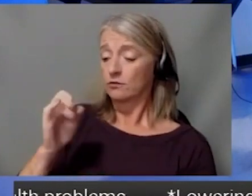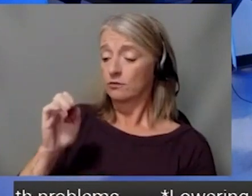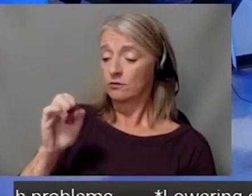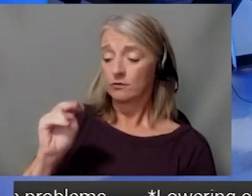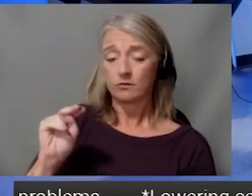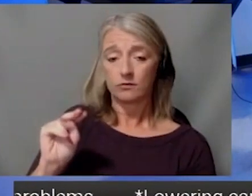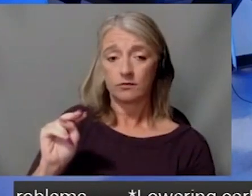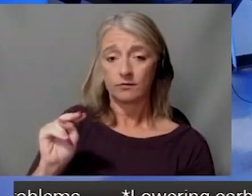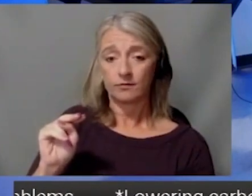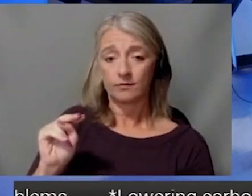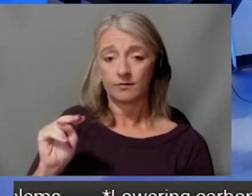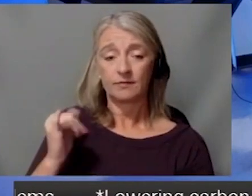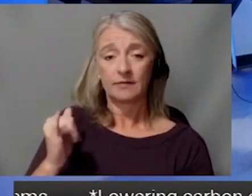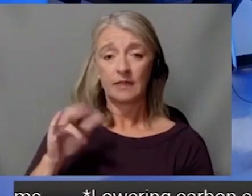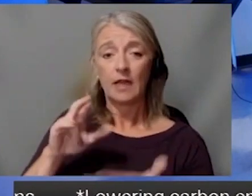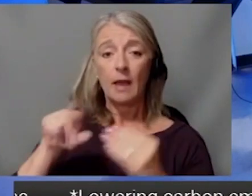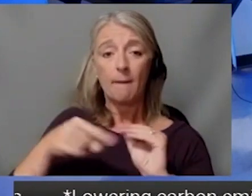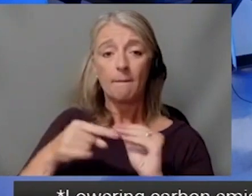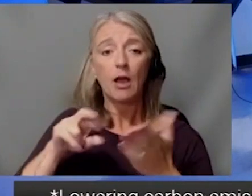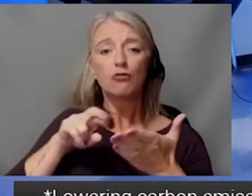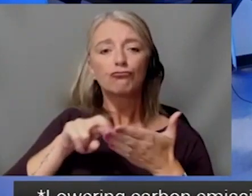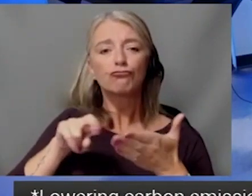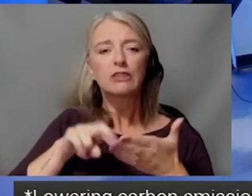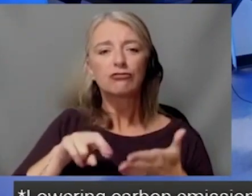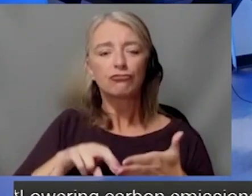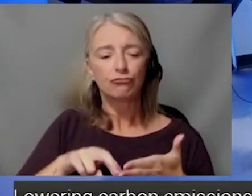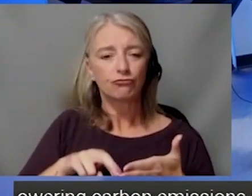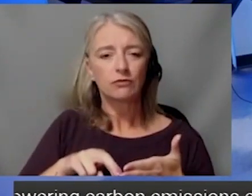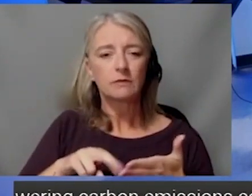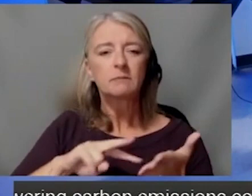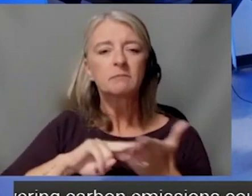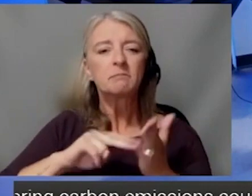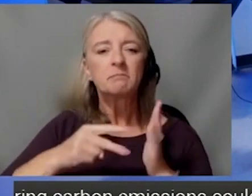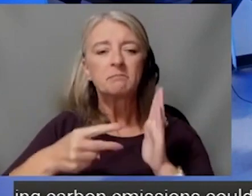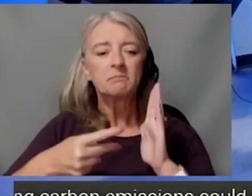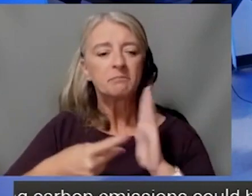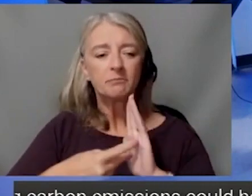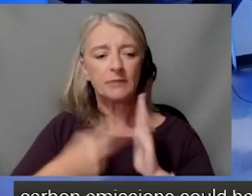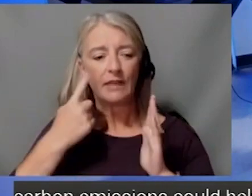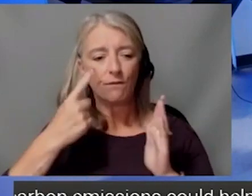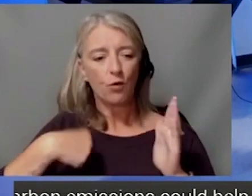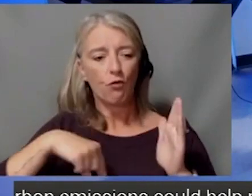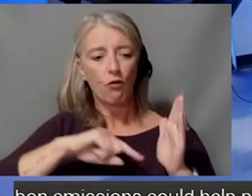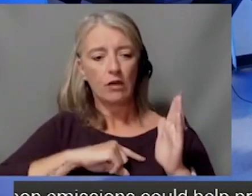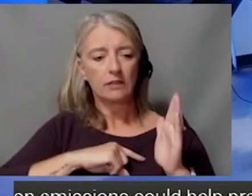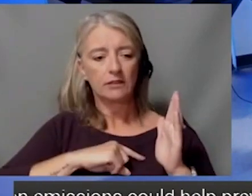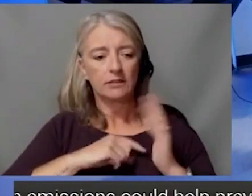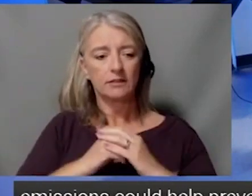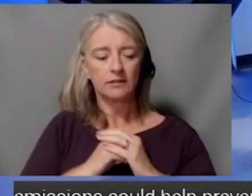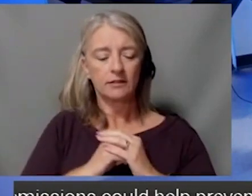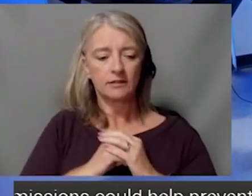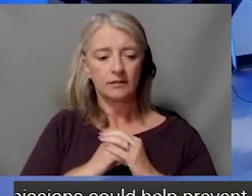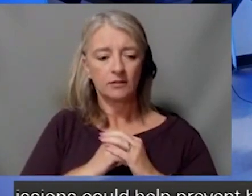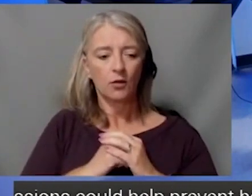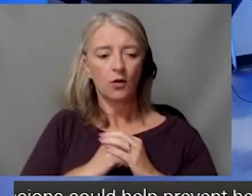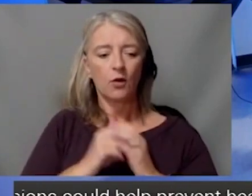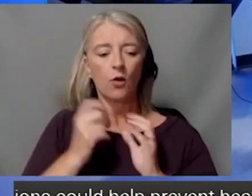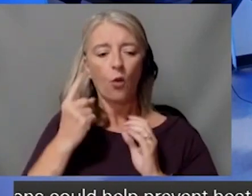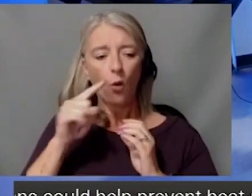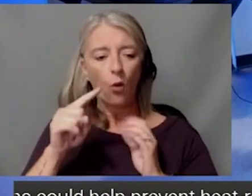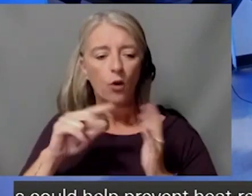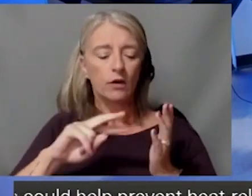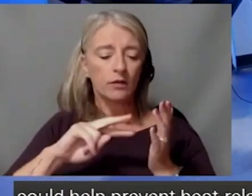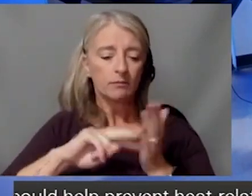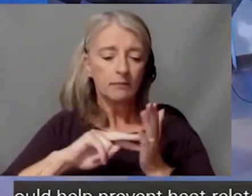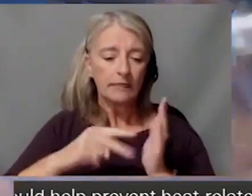So what does that mean and what does it mean to a researcher or physician considering working here? Sure. Well,